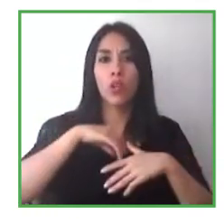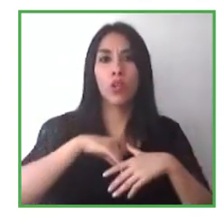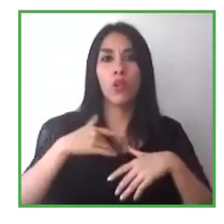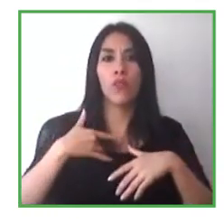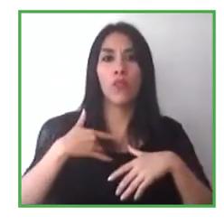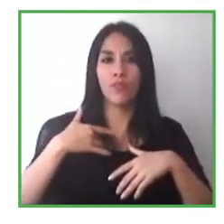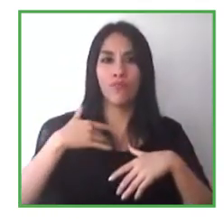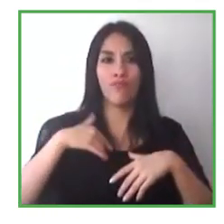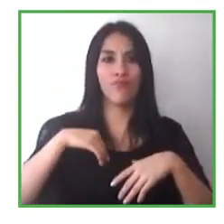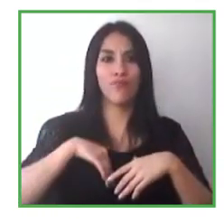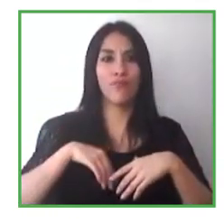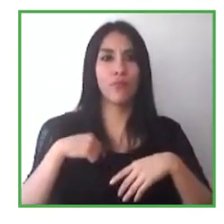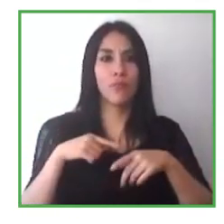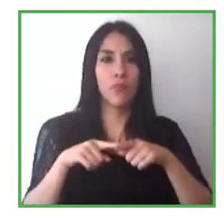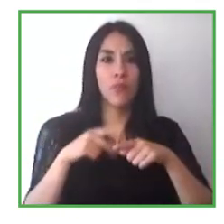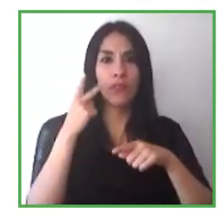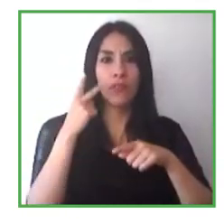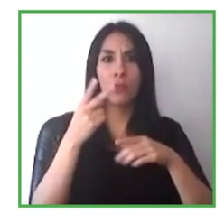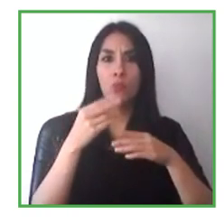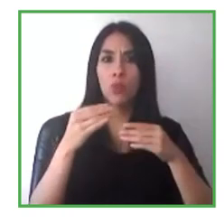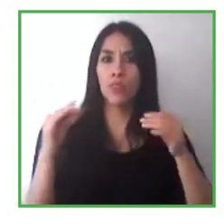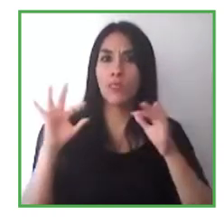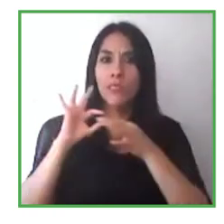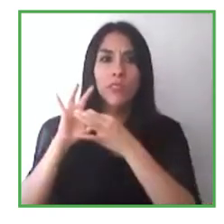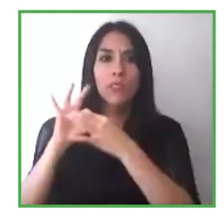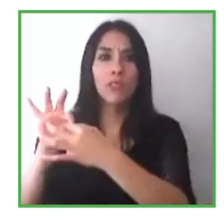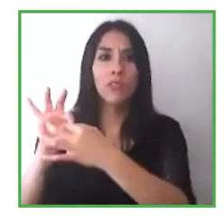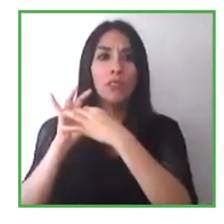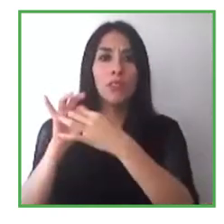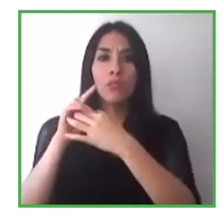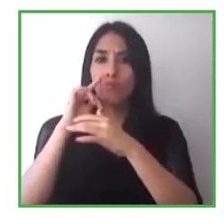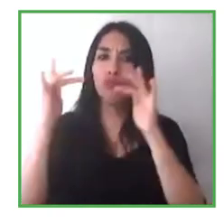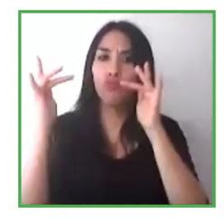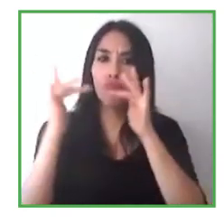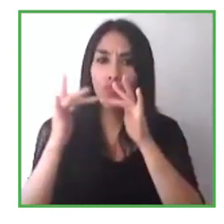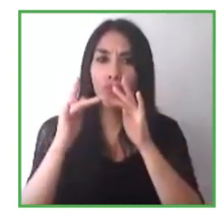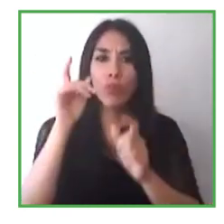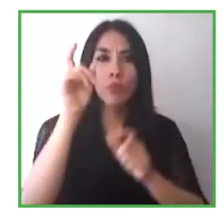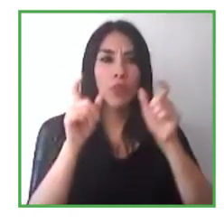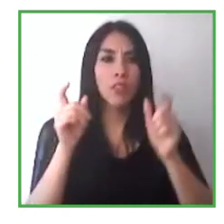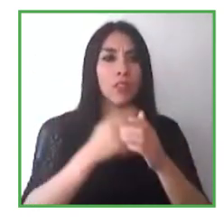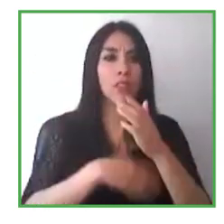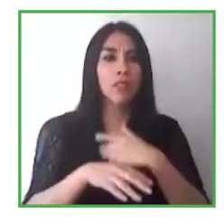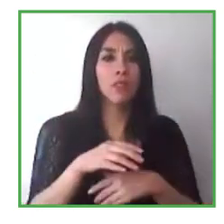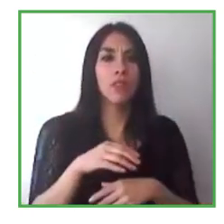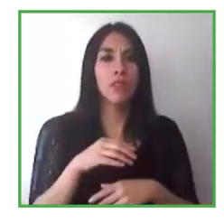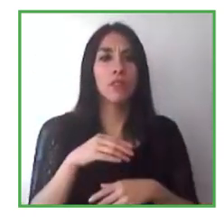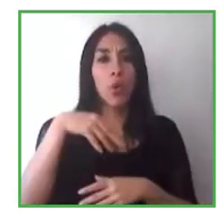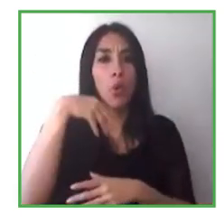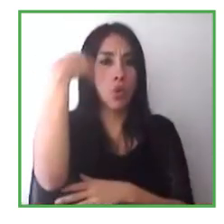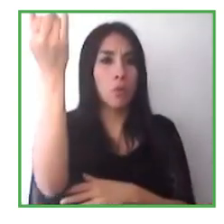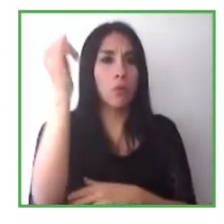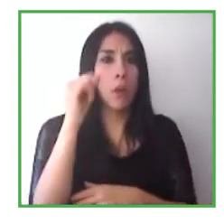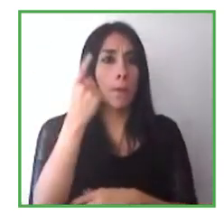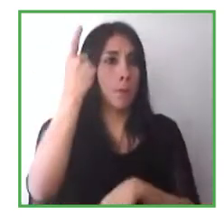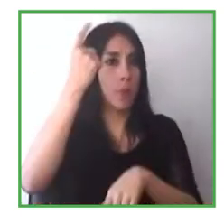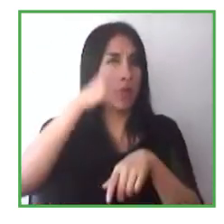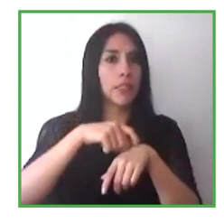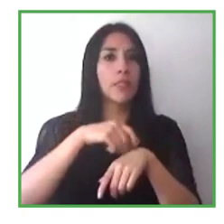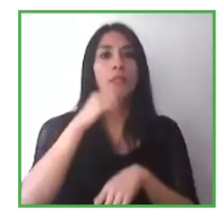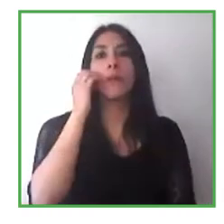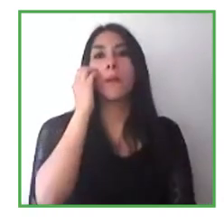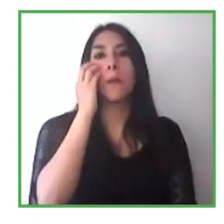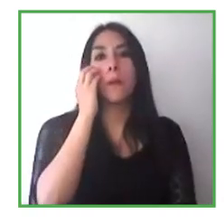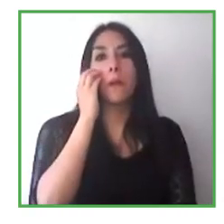and those that might be experiencing disability for the first time. Specifically, we're going to the experts on mental